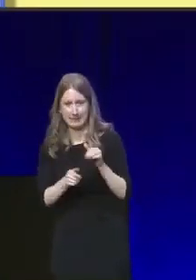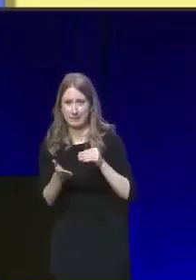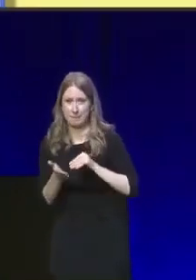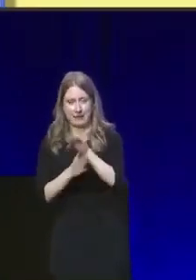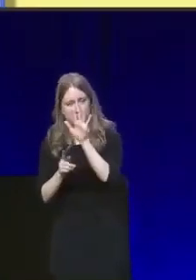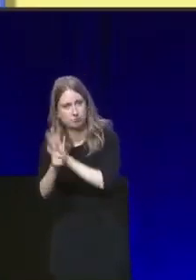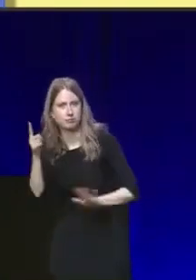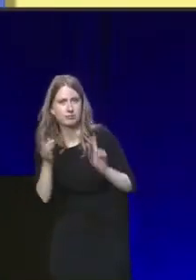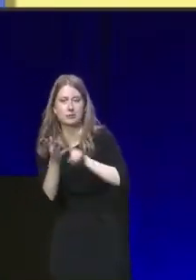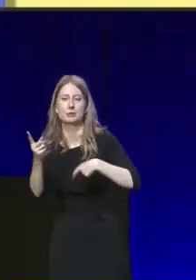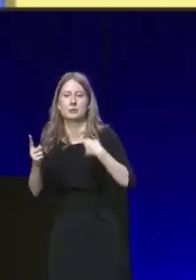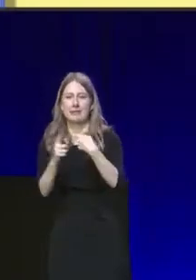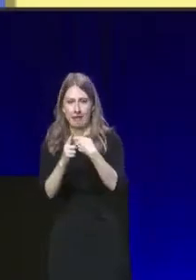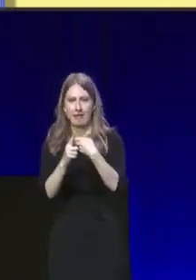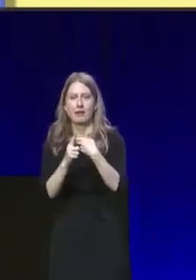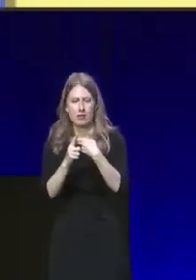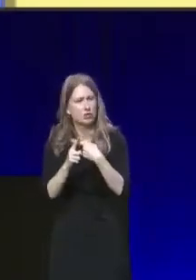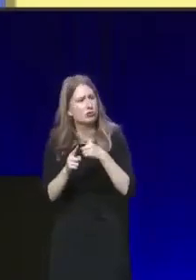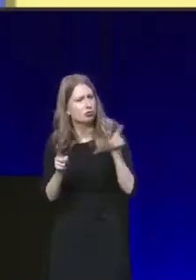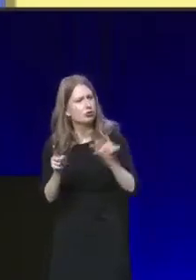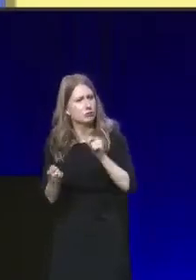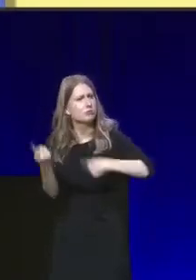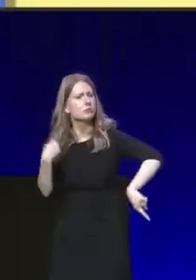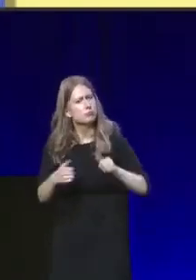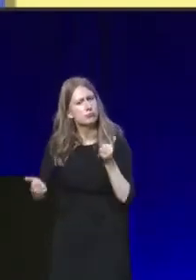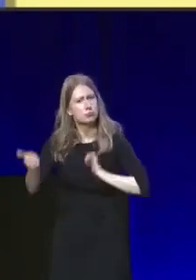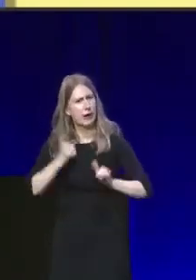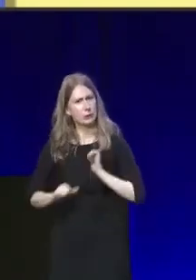United Kingdom. And we should be proud of that.